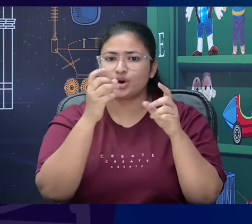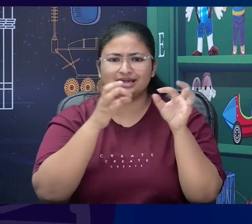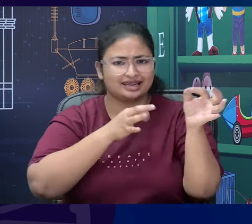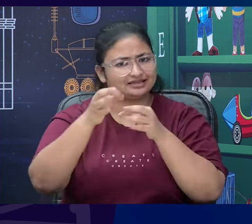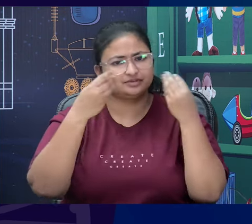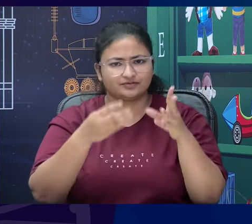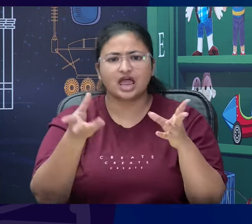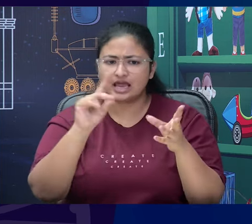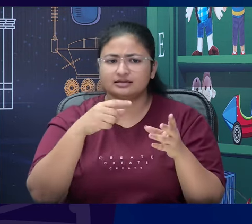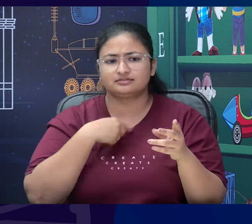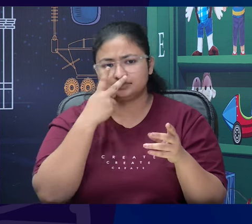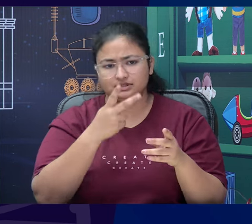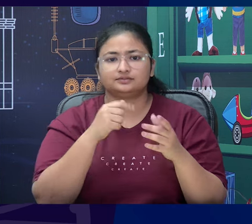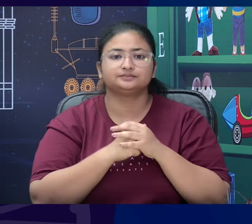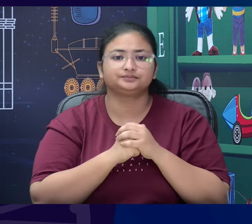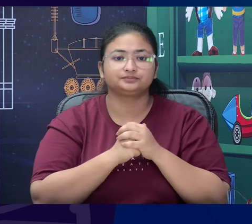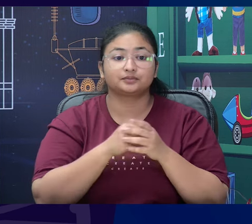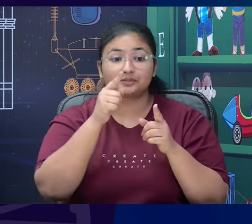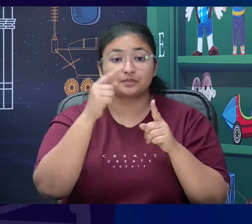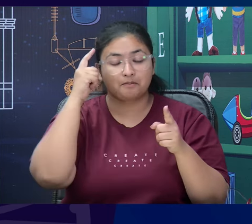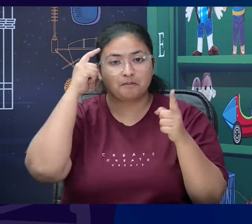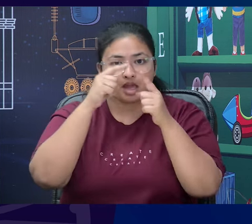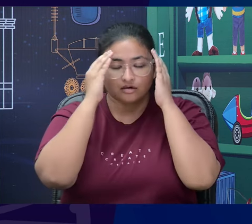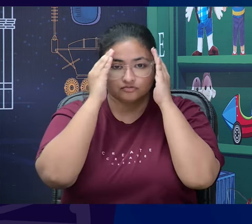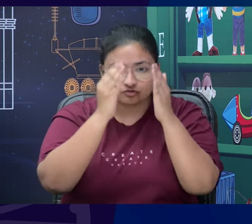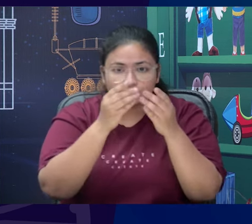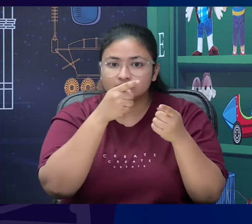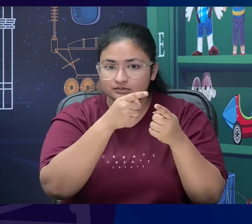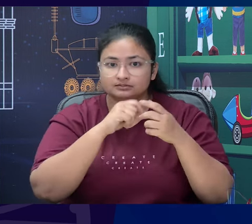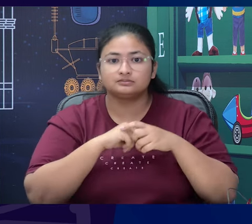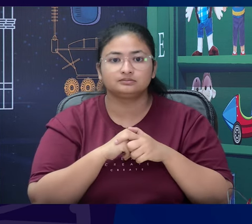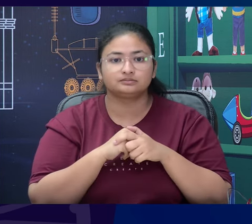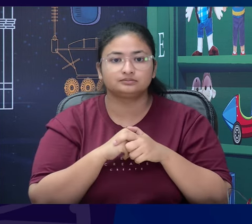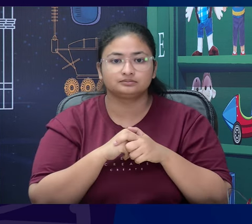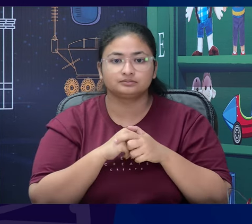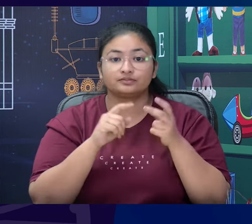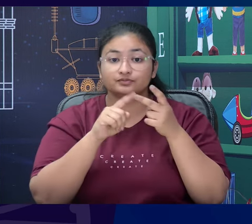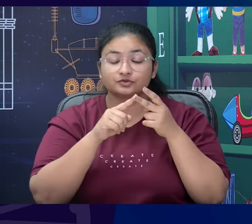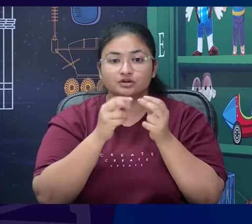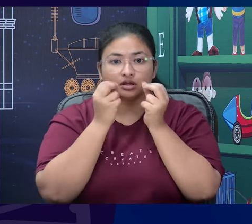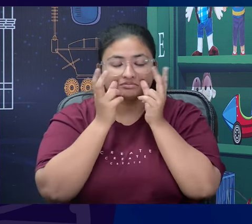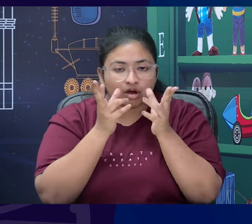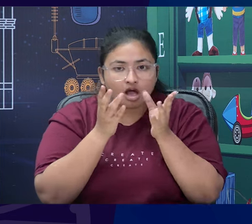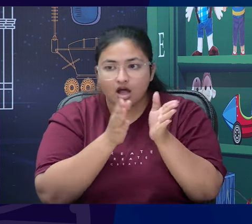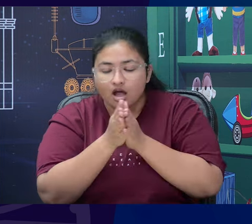keywords once again. Presence of mind, suspense,